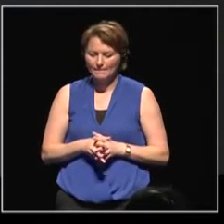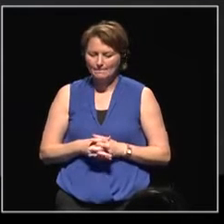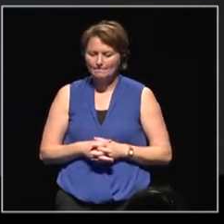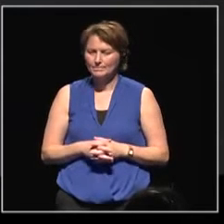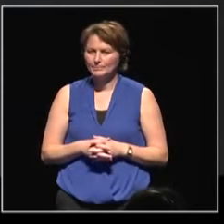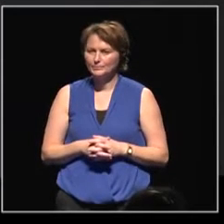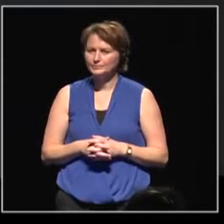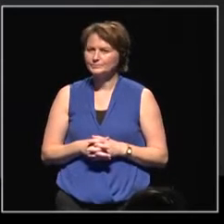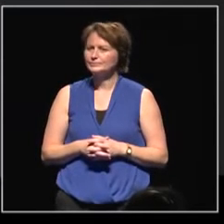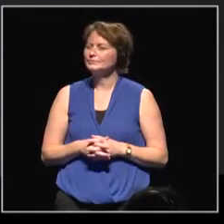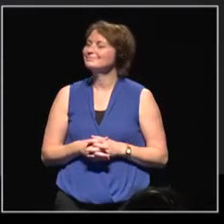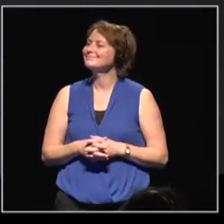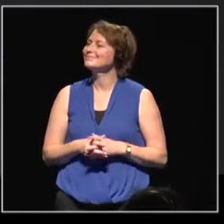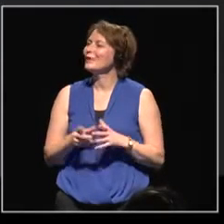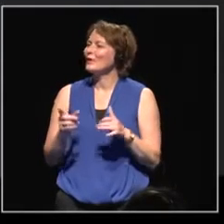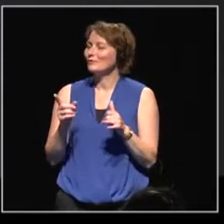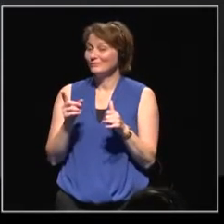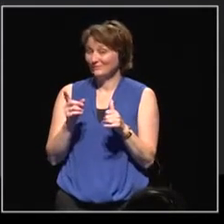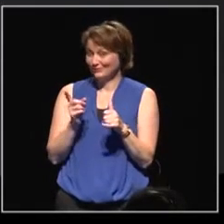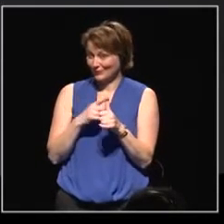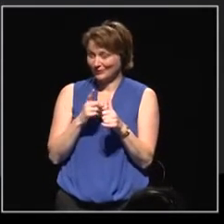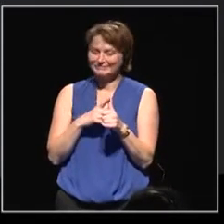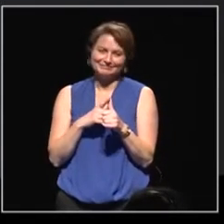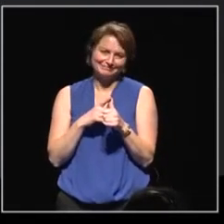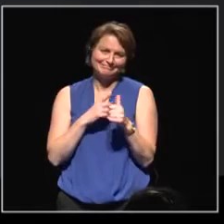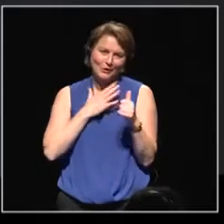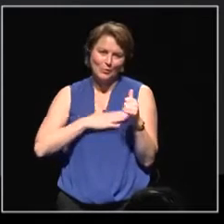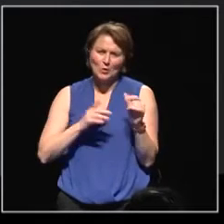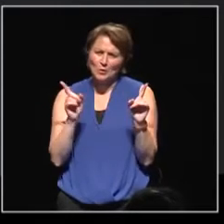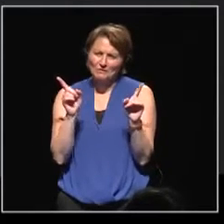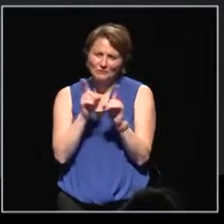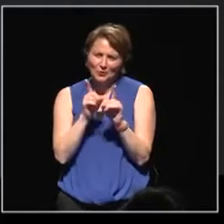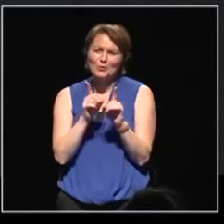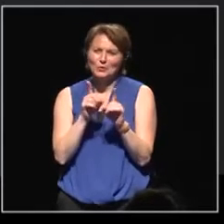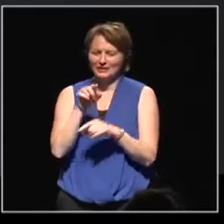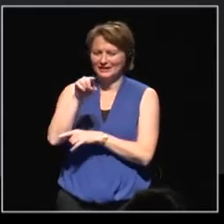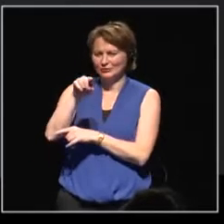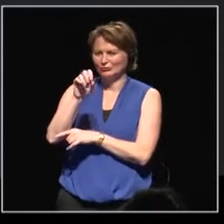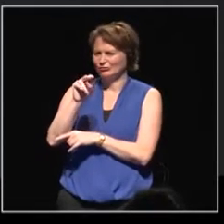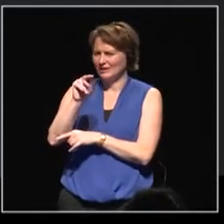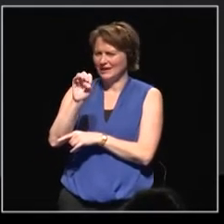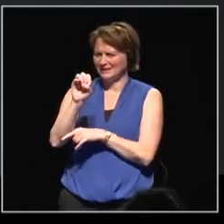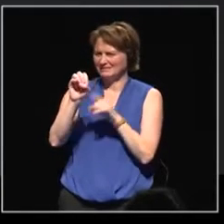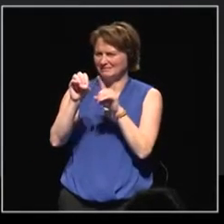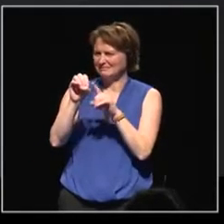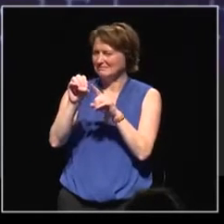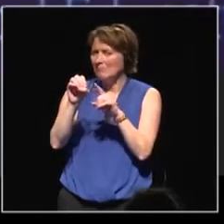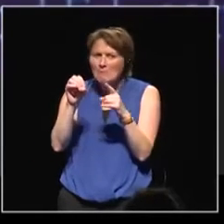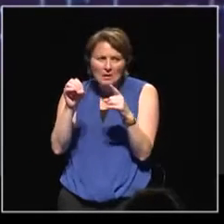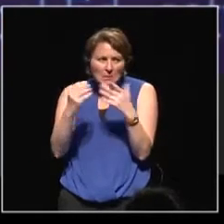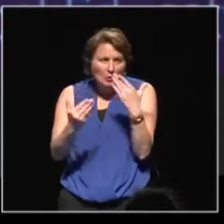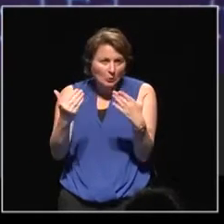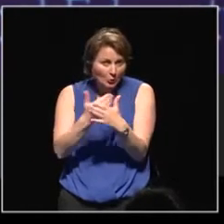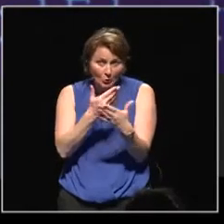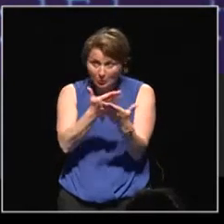Firstly, I'll just give a very brief few words on Gene itself. So it may be new to some of you,